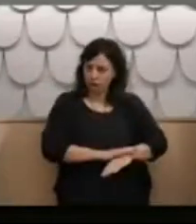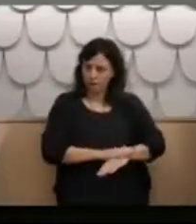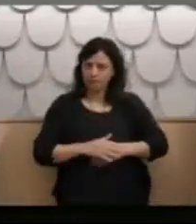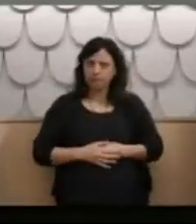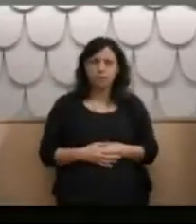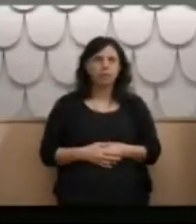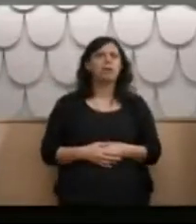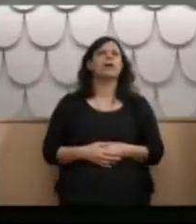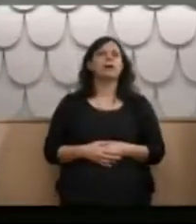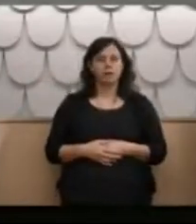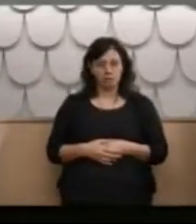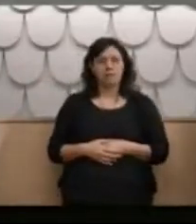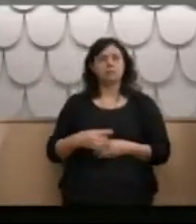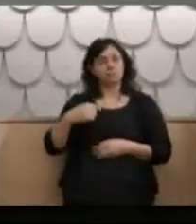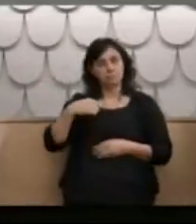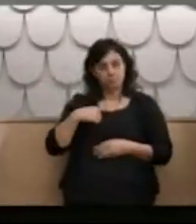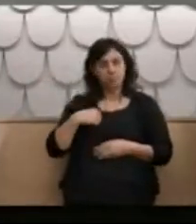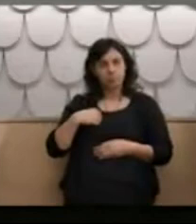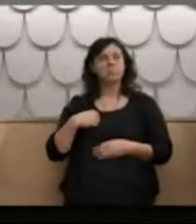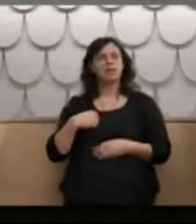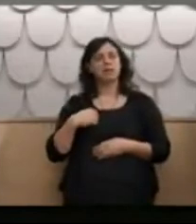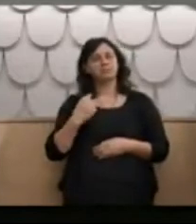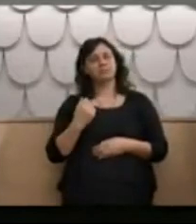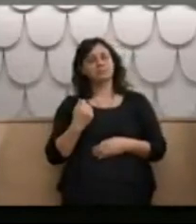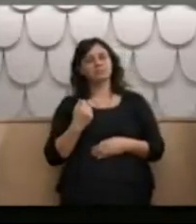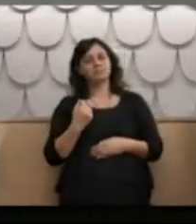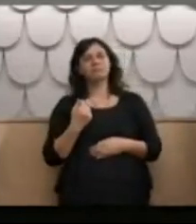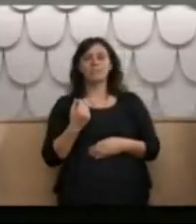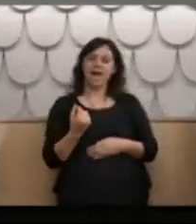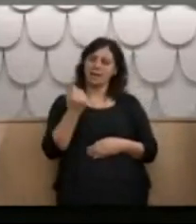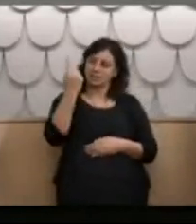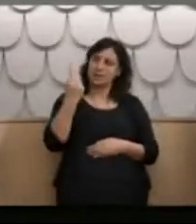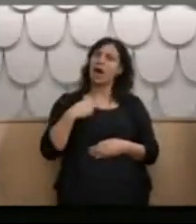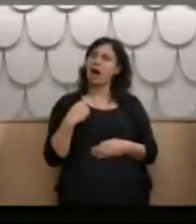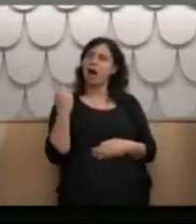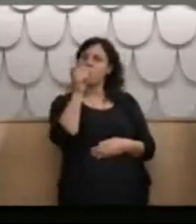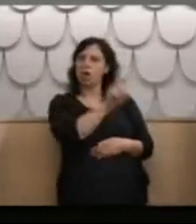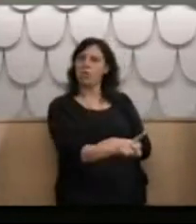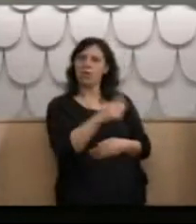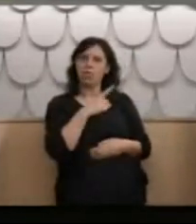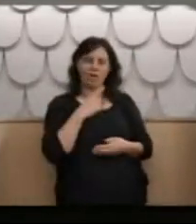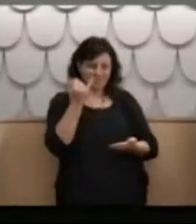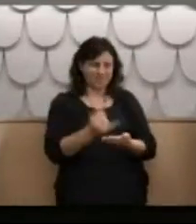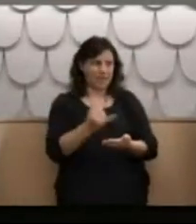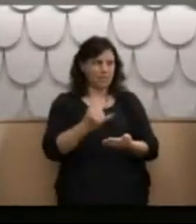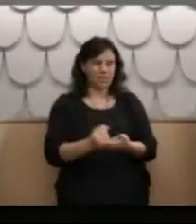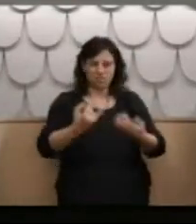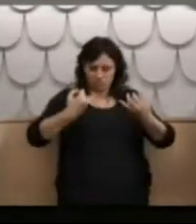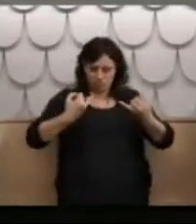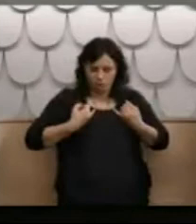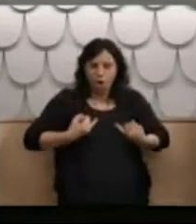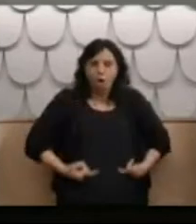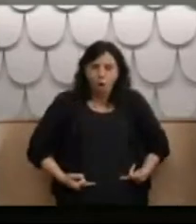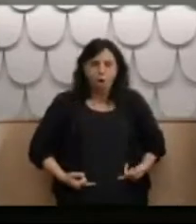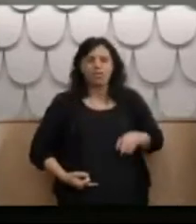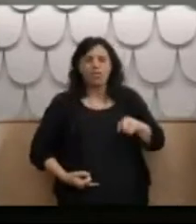I understood it was going to be because there was something wrong with me and Lake Ellis was going to fix it. I'll just pause you there, Nick.